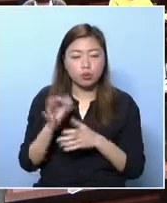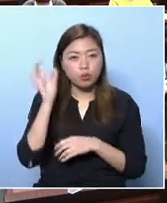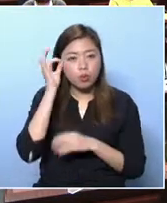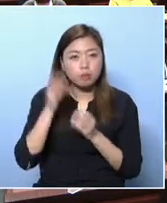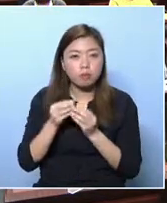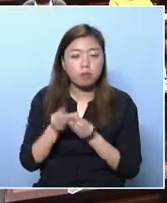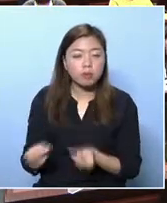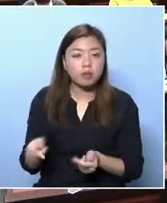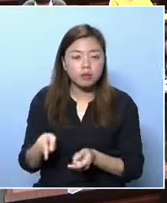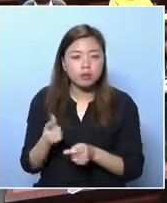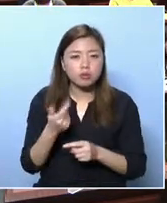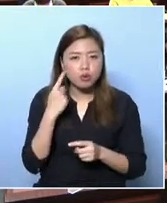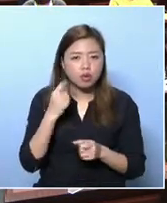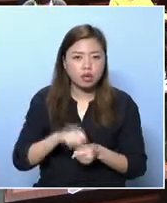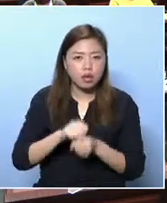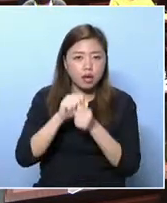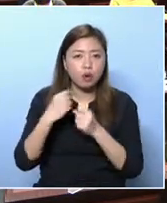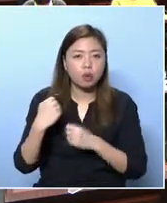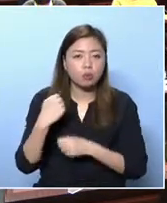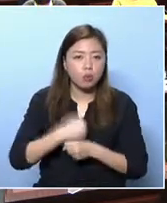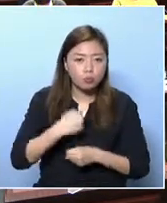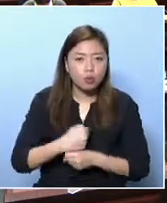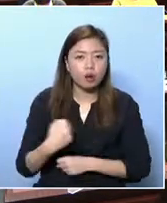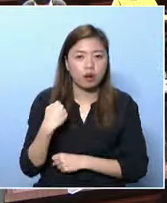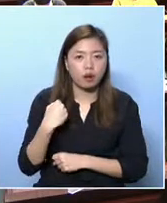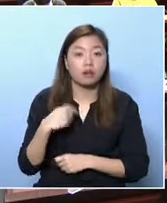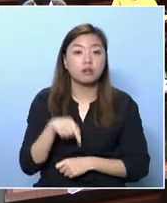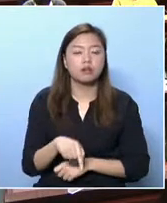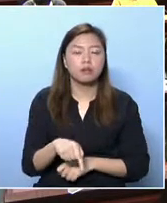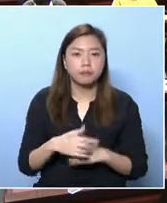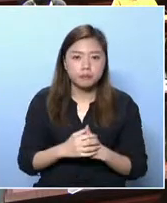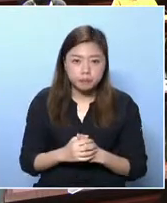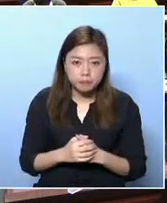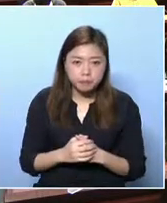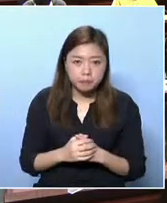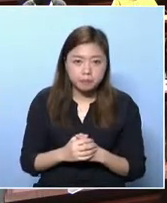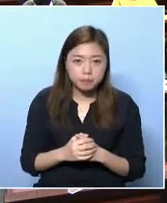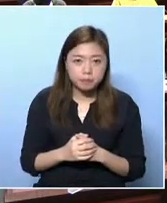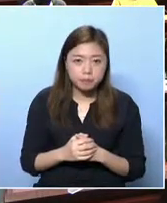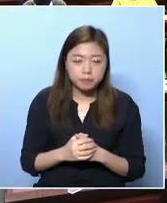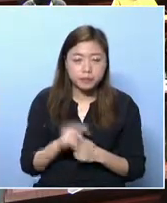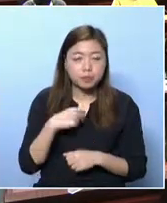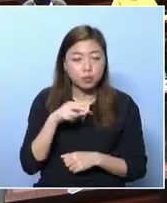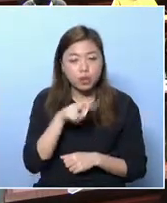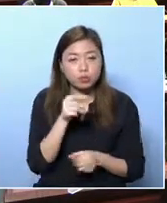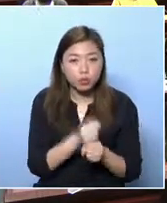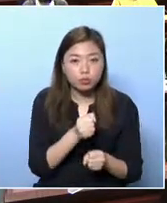We'll be talking about lifting people out of poverty. We need to have more people in the